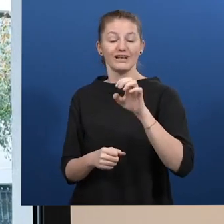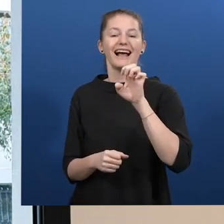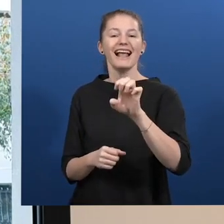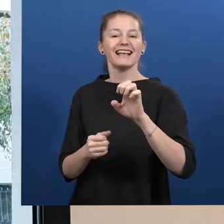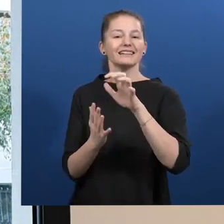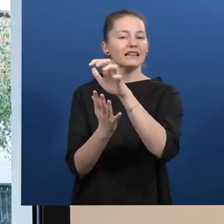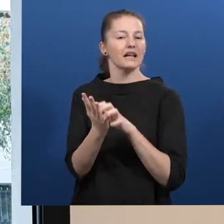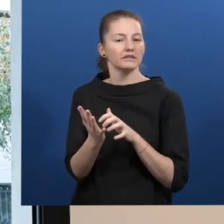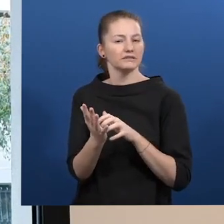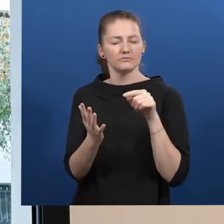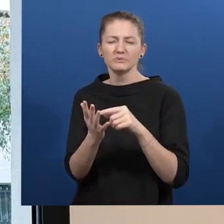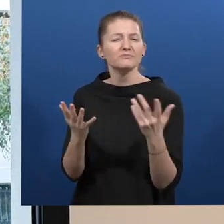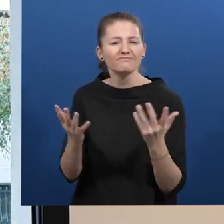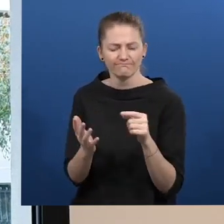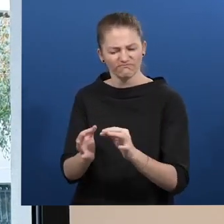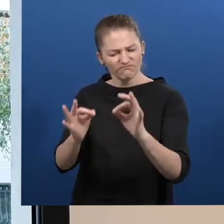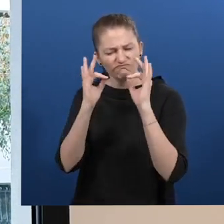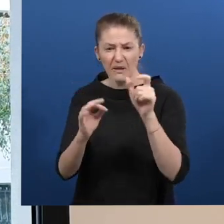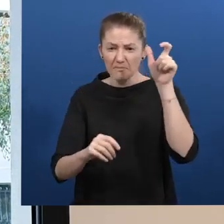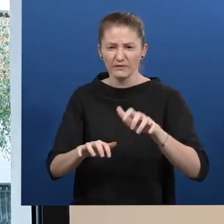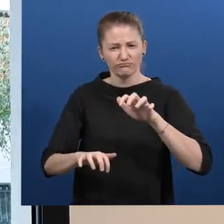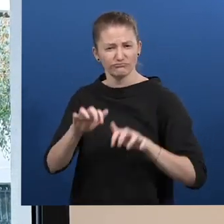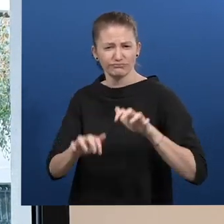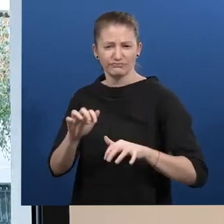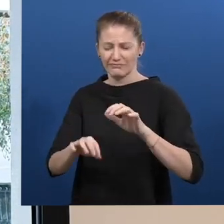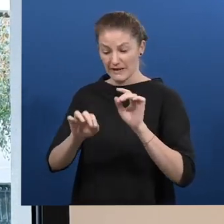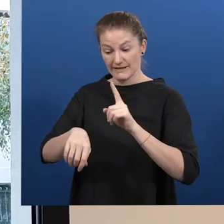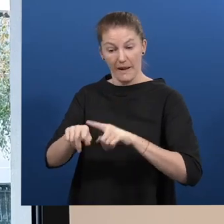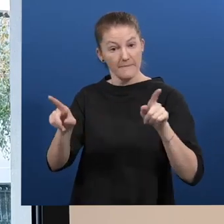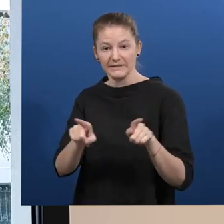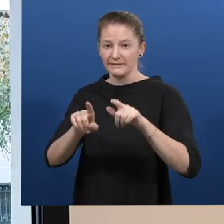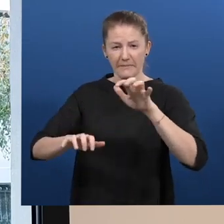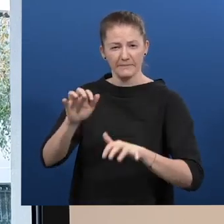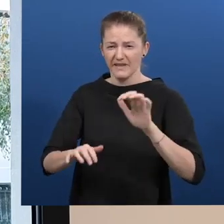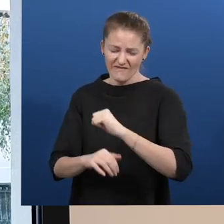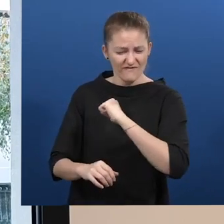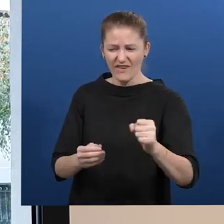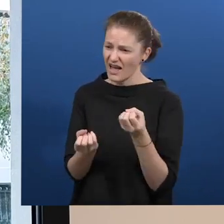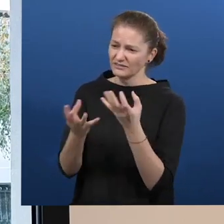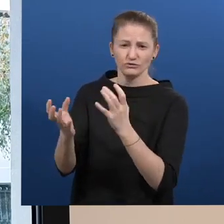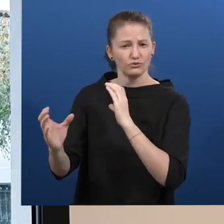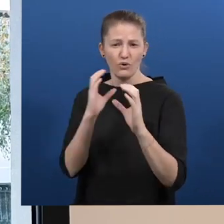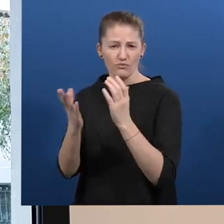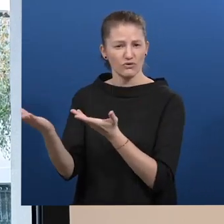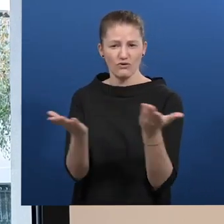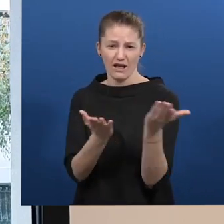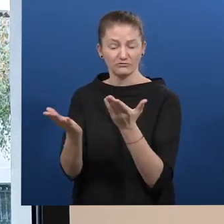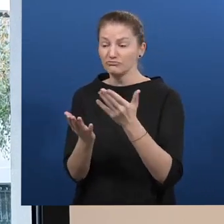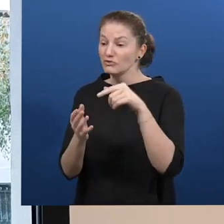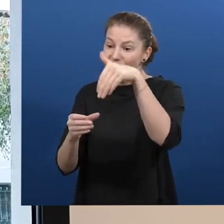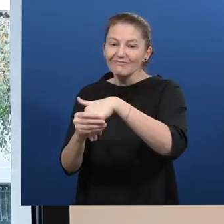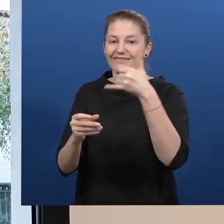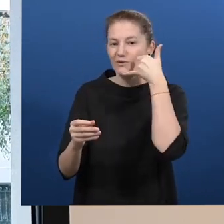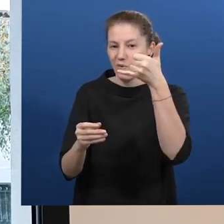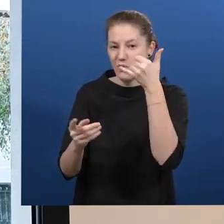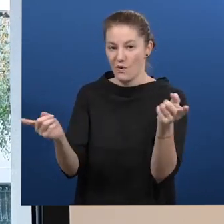-transcription. It means a precise and real-time transcription of past and interactive communication, such as phone calls and